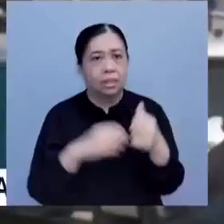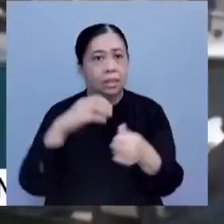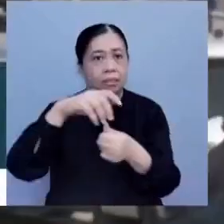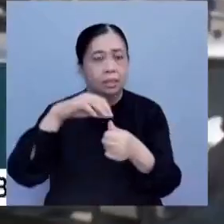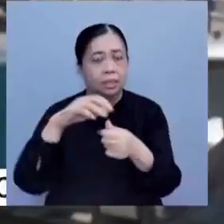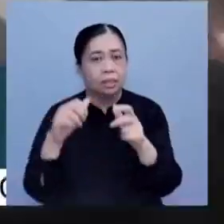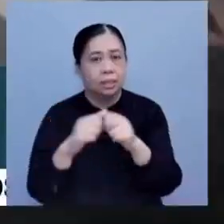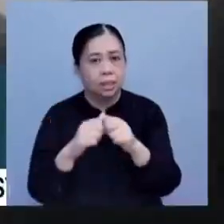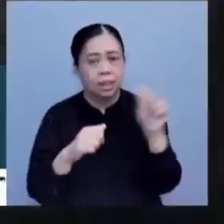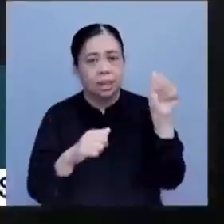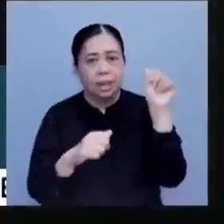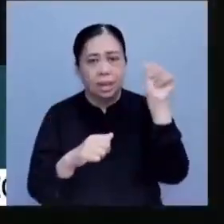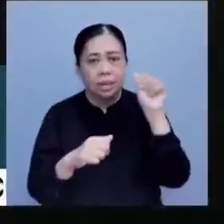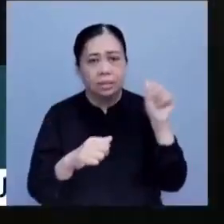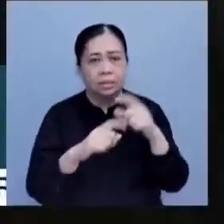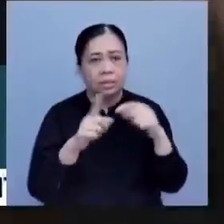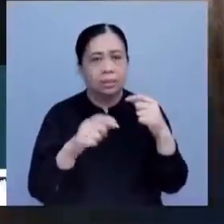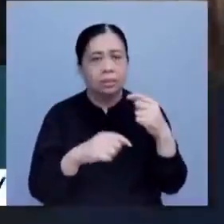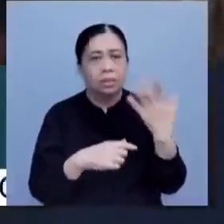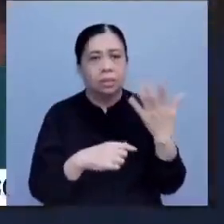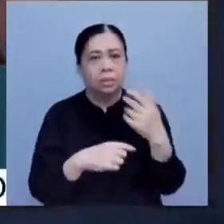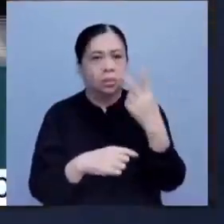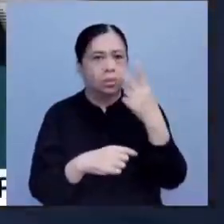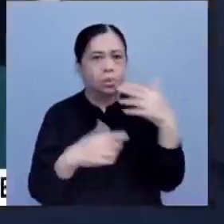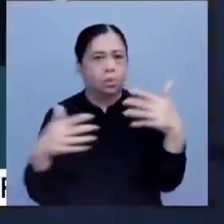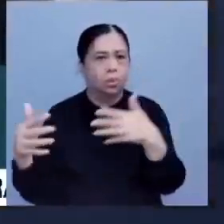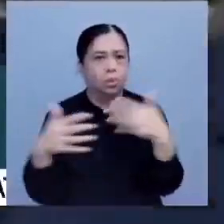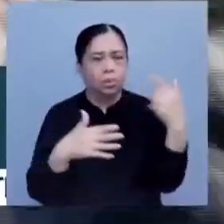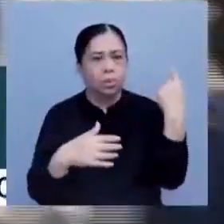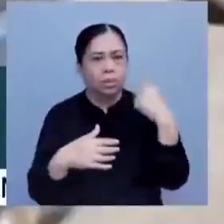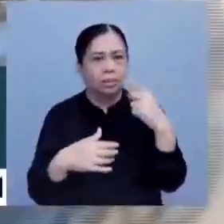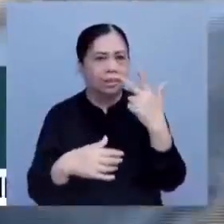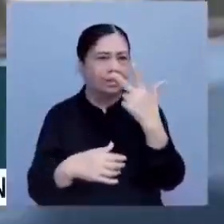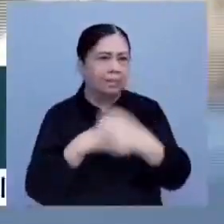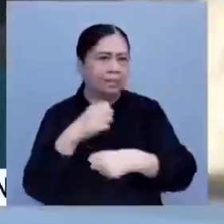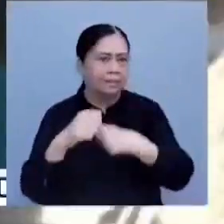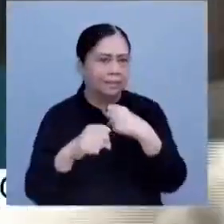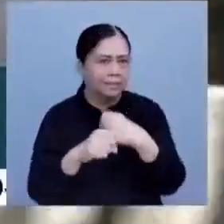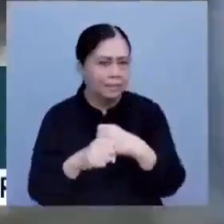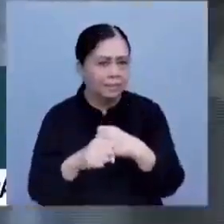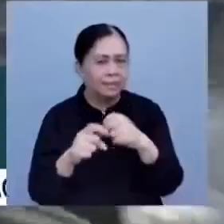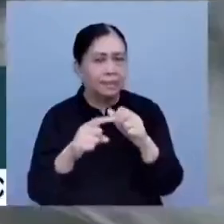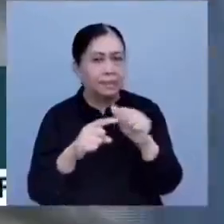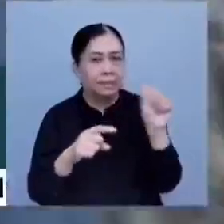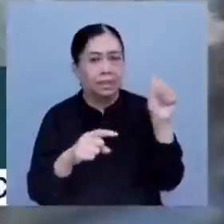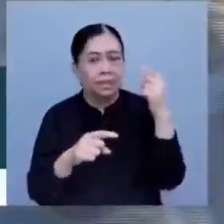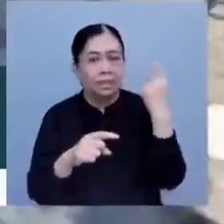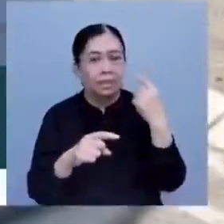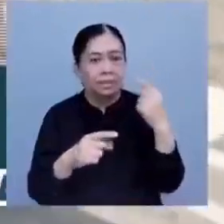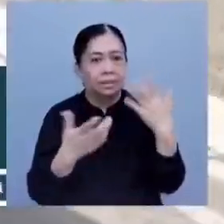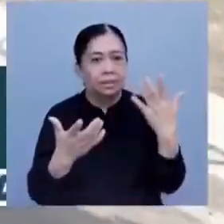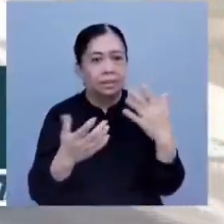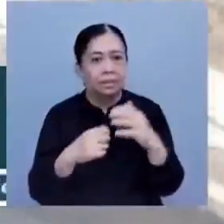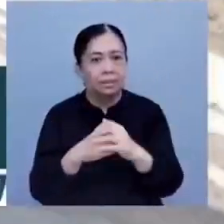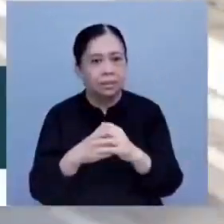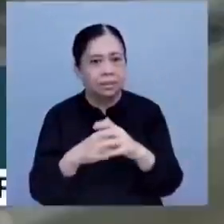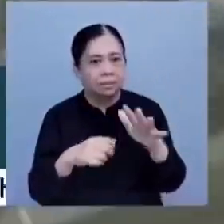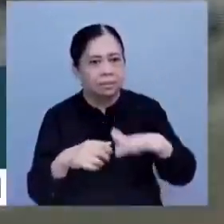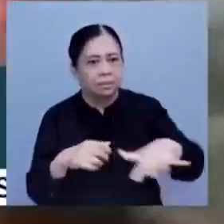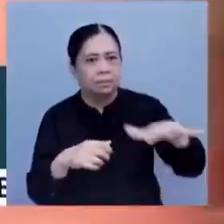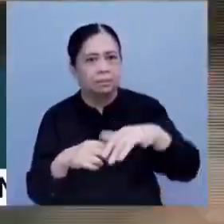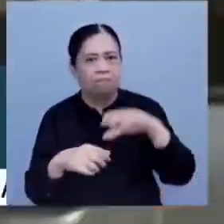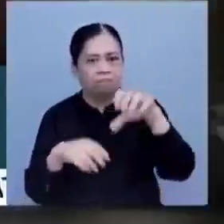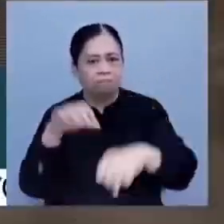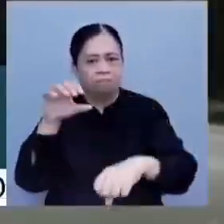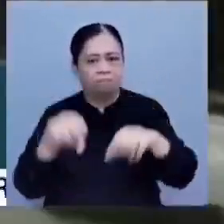have fought two wars over the enclave in 30 years, with Azerbaijan gaining back swaths of territory in